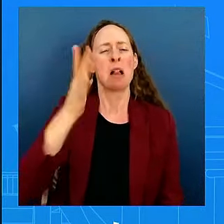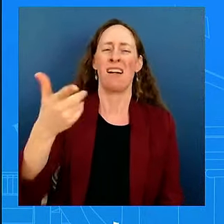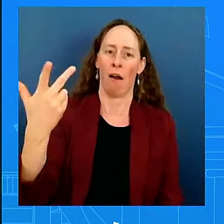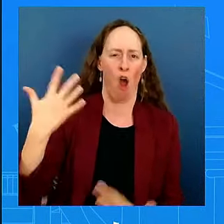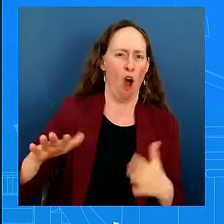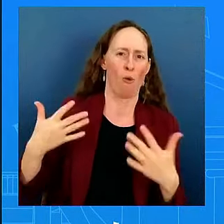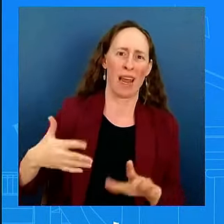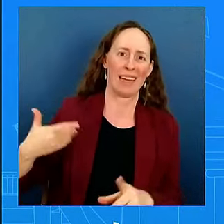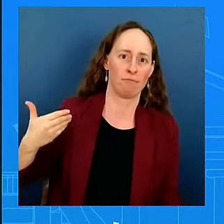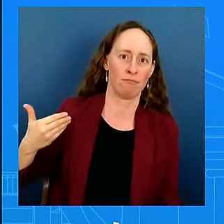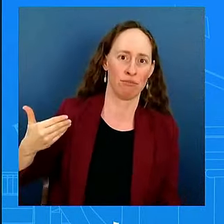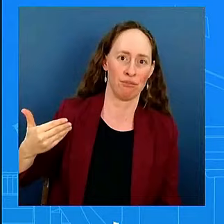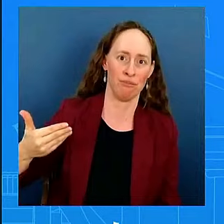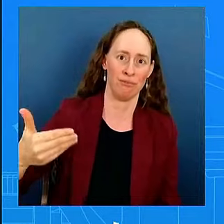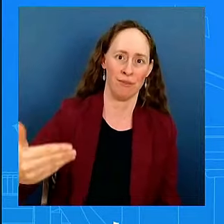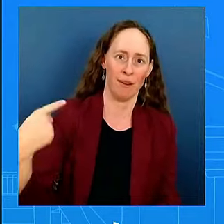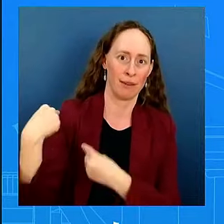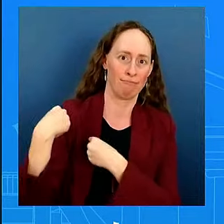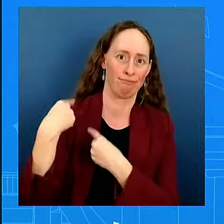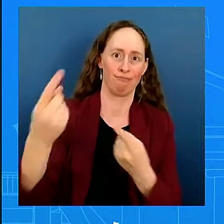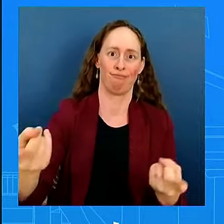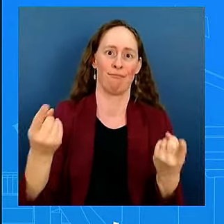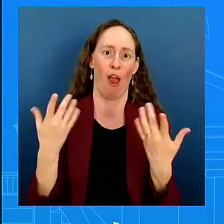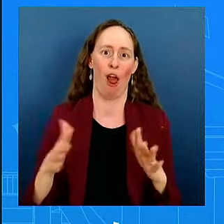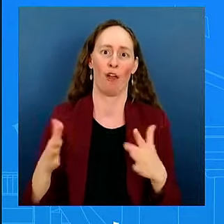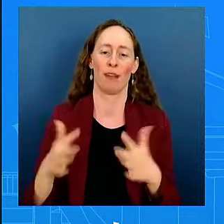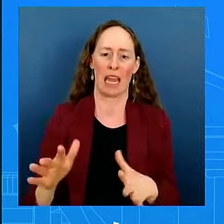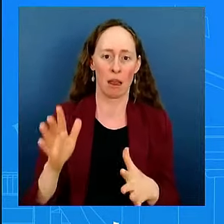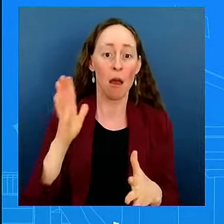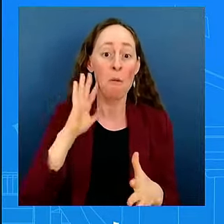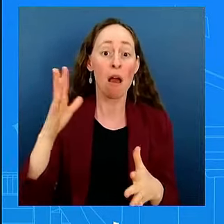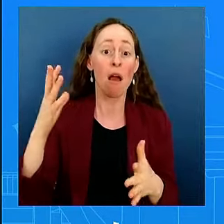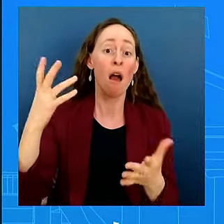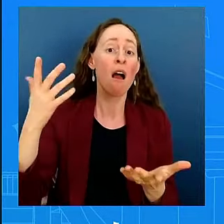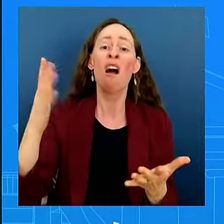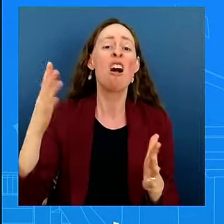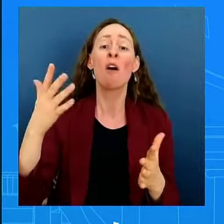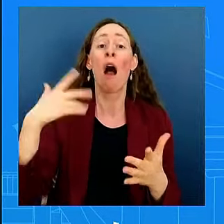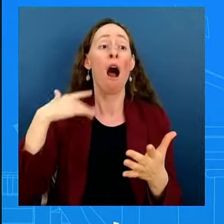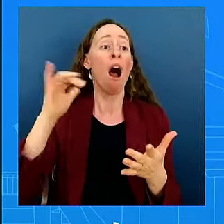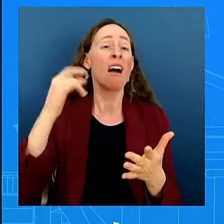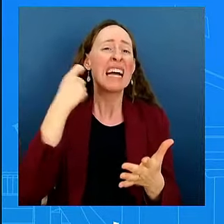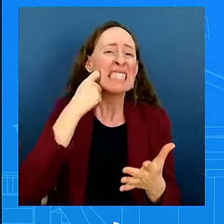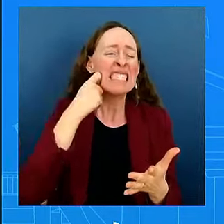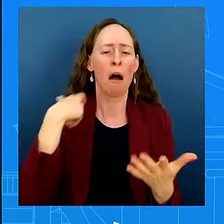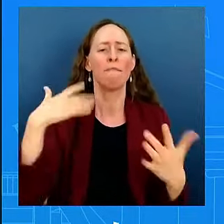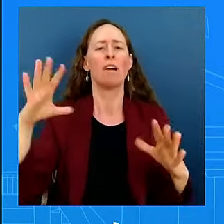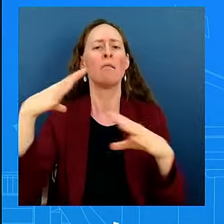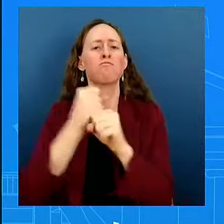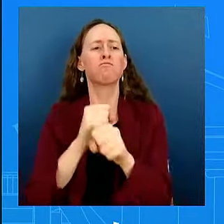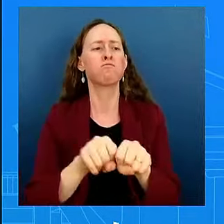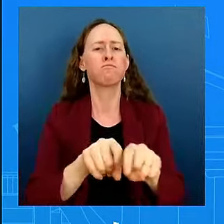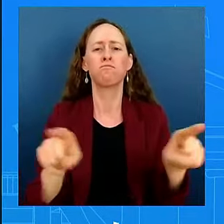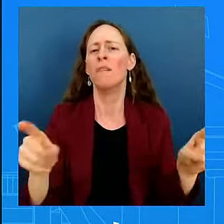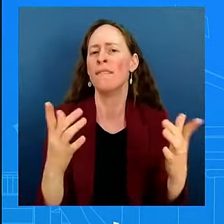read out those conversations. I just don't have anything else beyond that. And I also added a couple times moments ago that